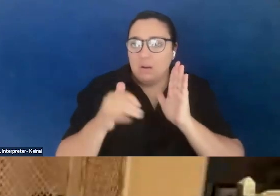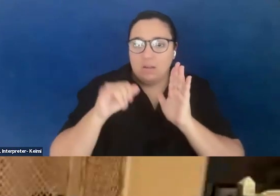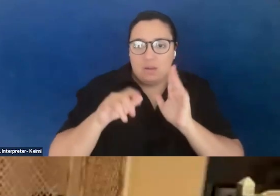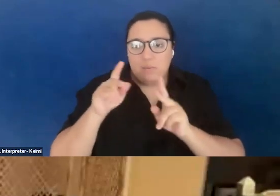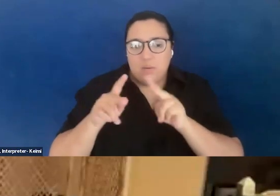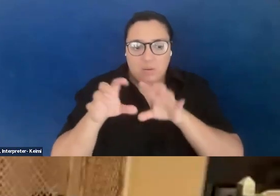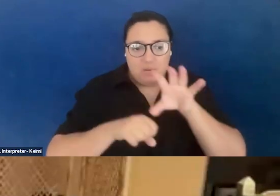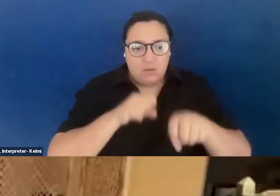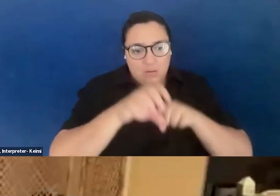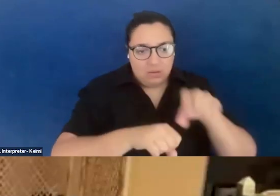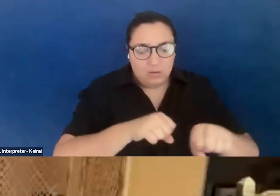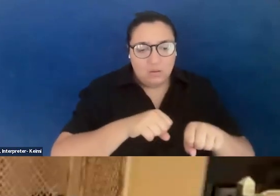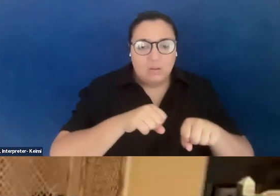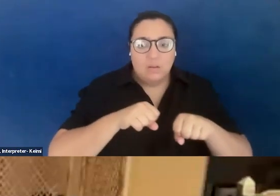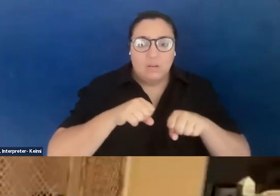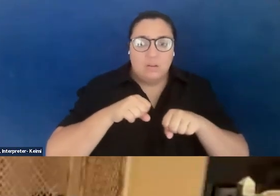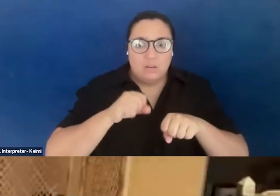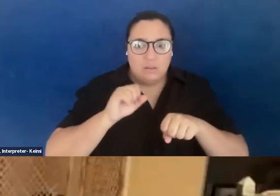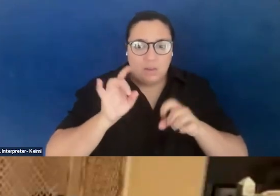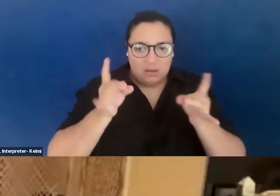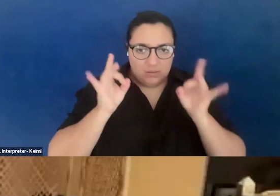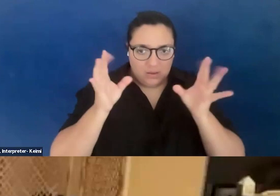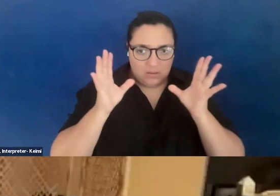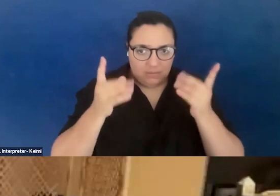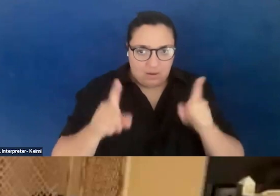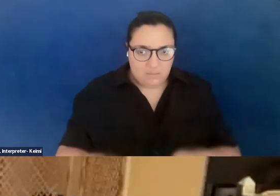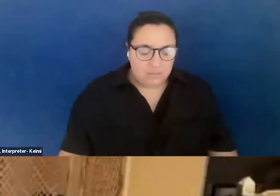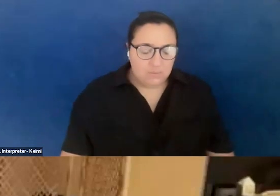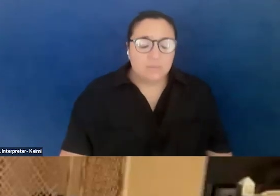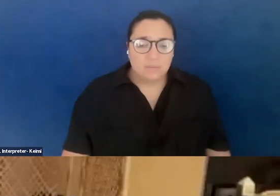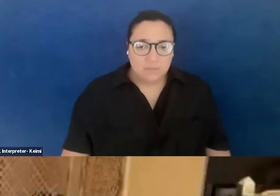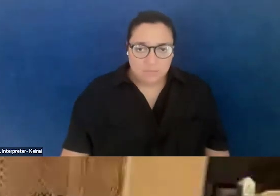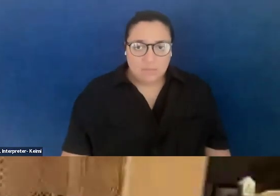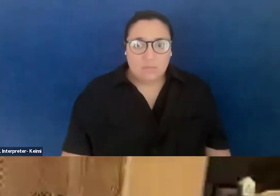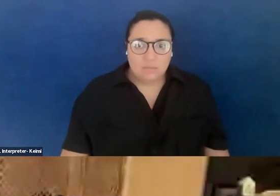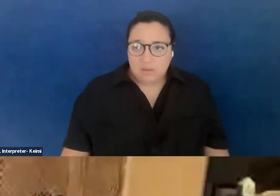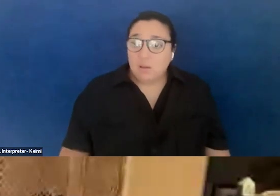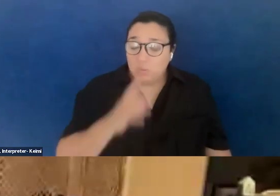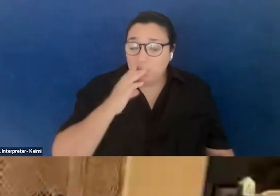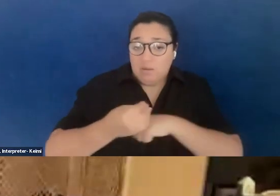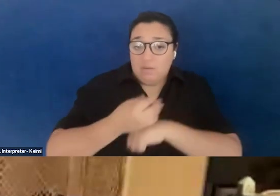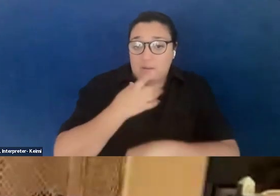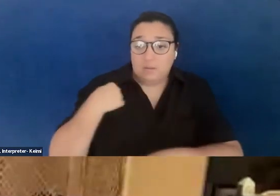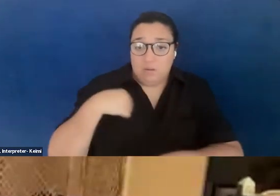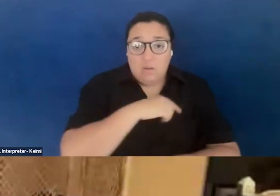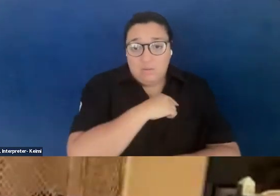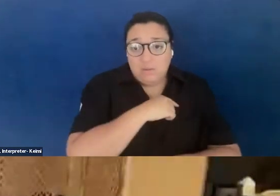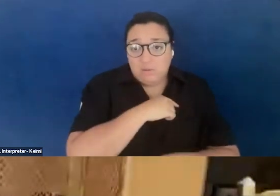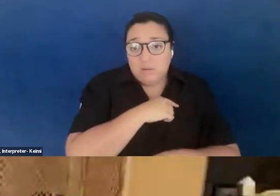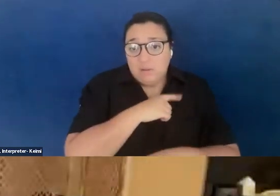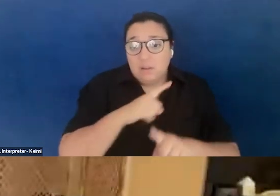colonial catastrophe that affects us all in multiple ways, right,